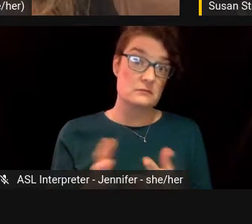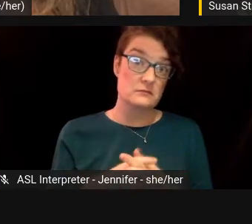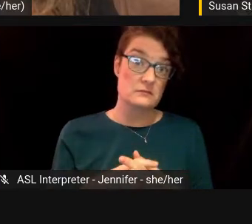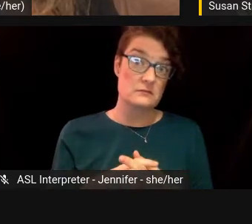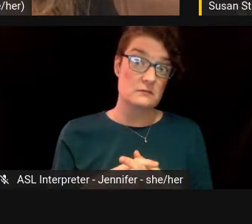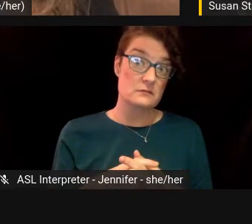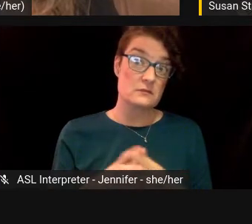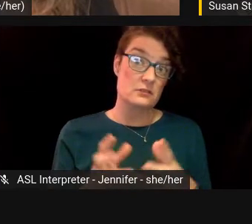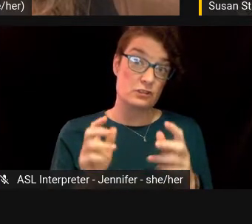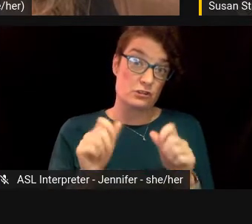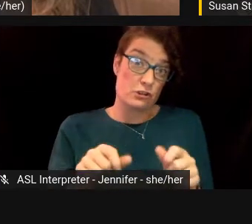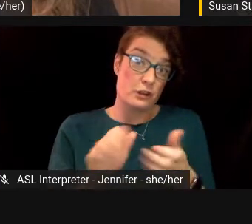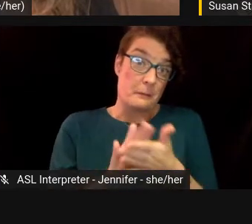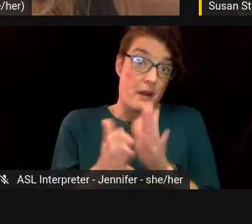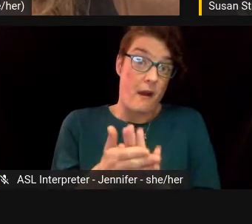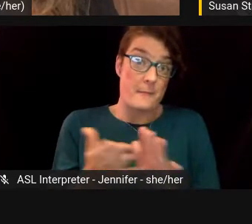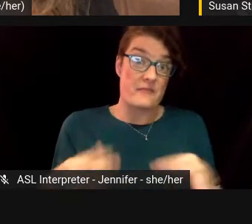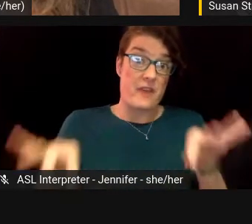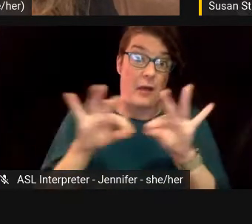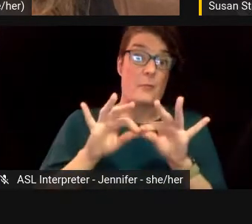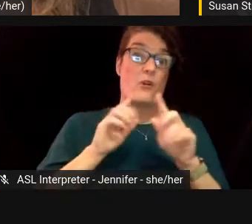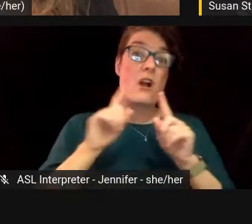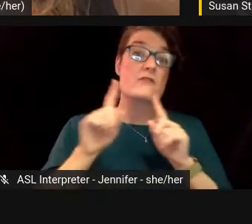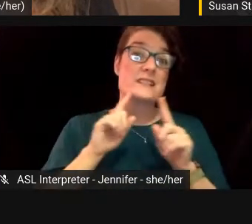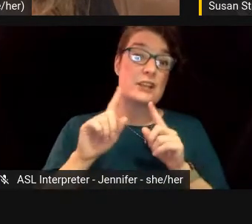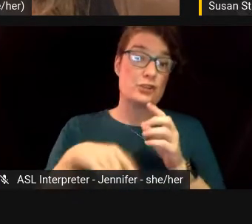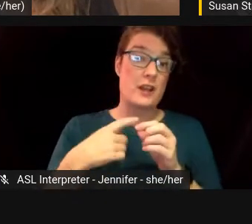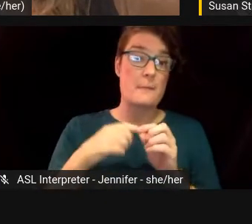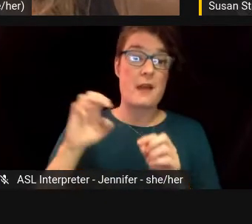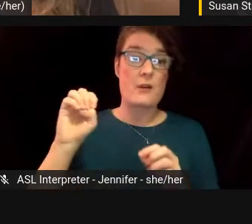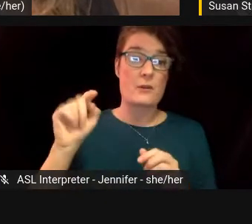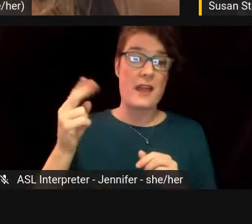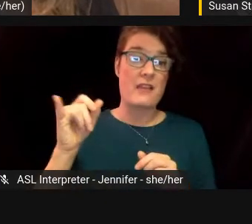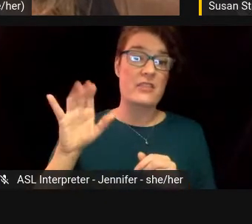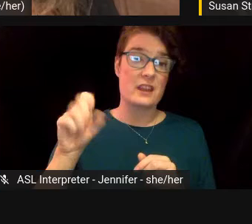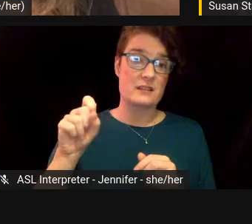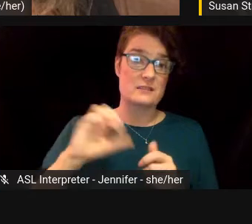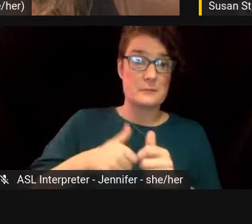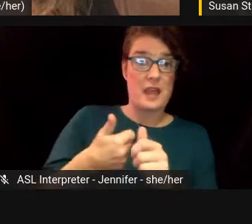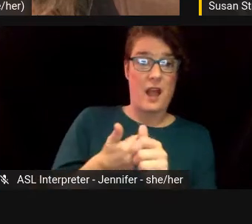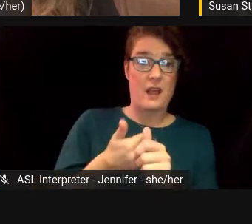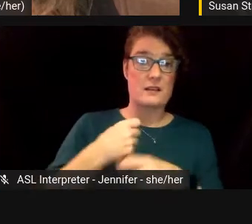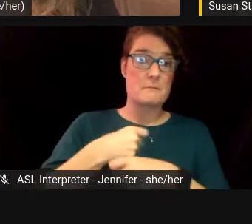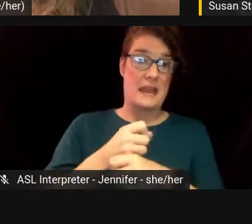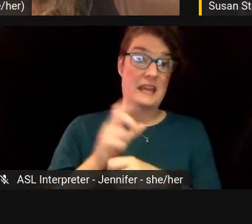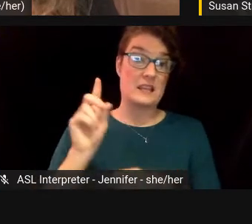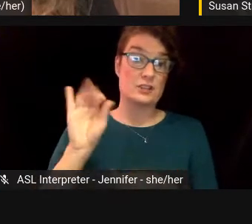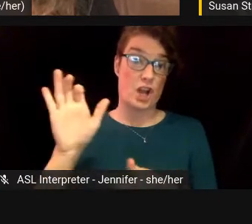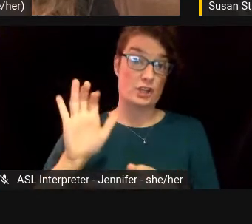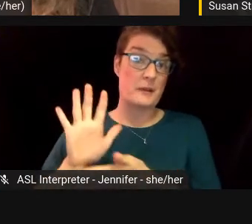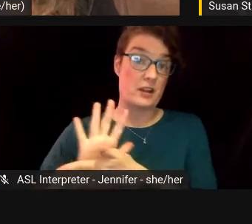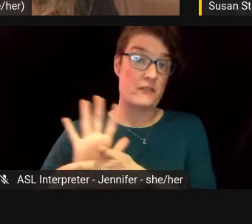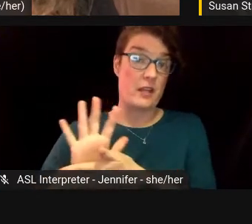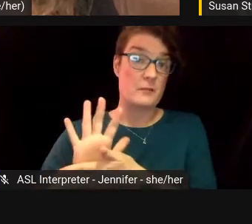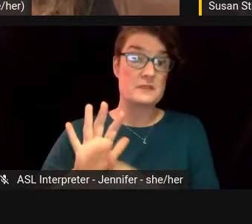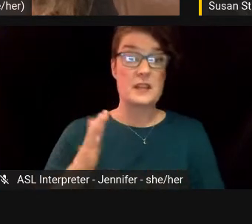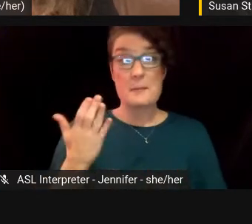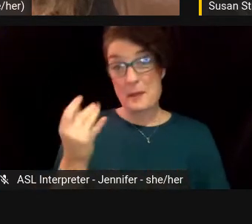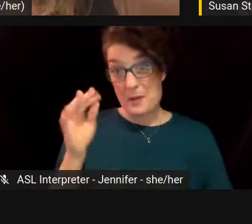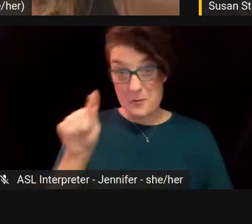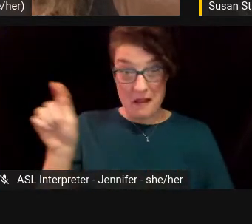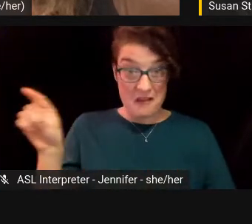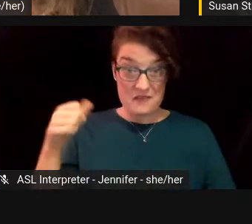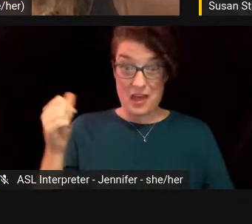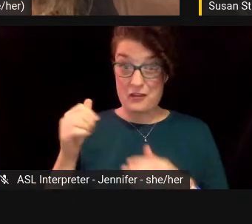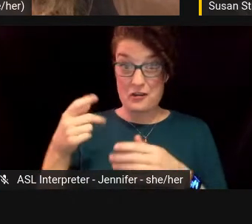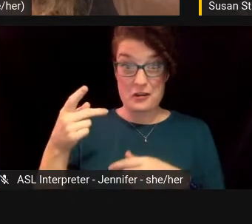open up into a really fruitful conversation about the ethics of documentary filmmaking. And maybe one of the other panelists would like to